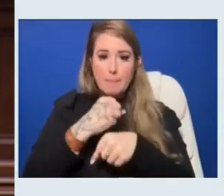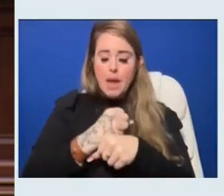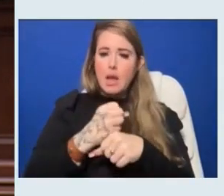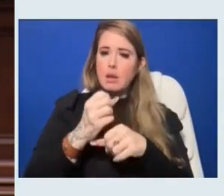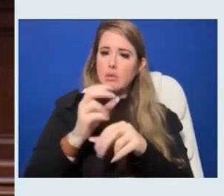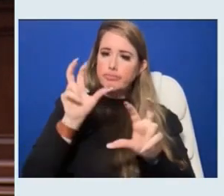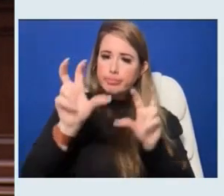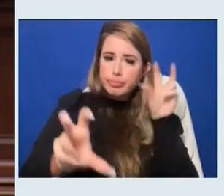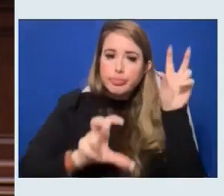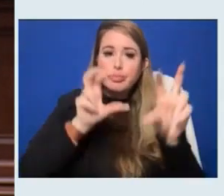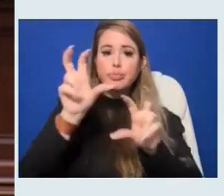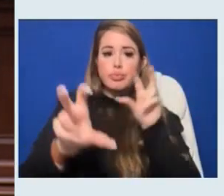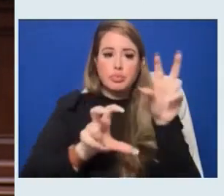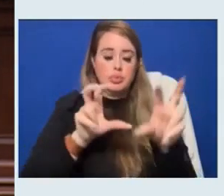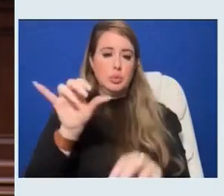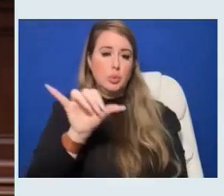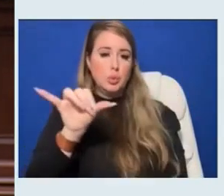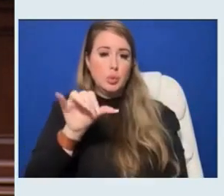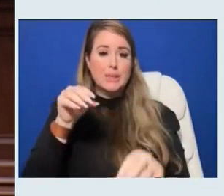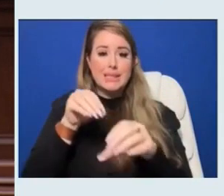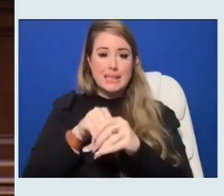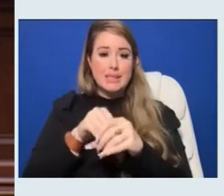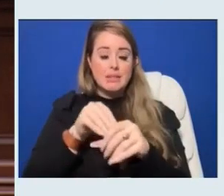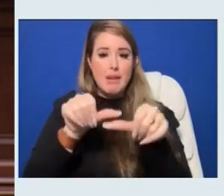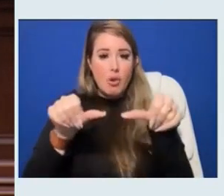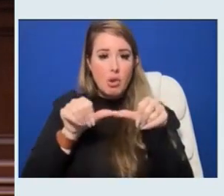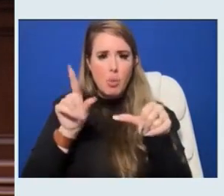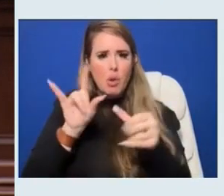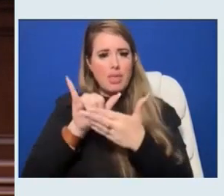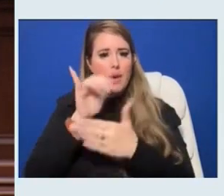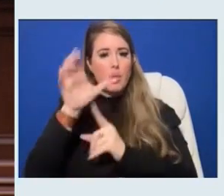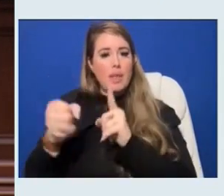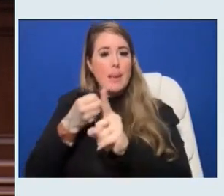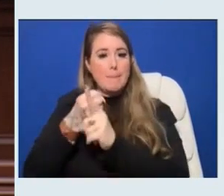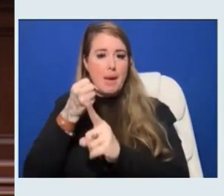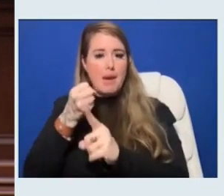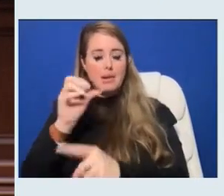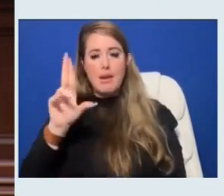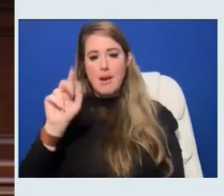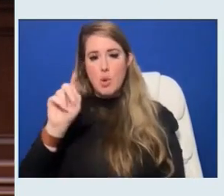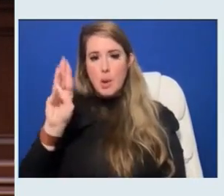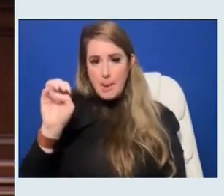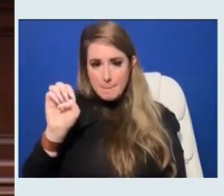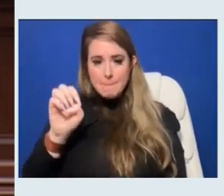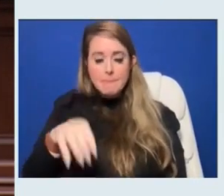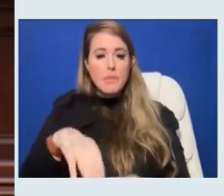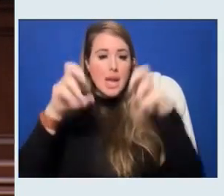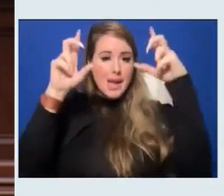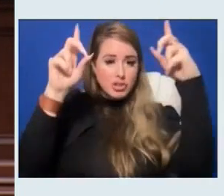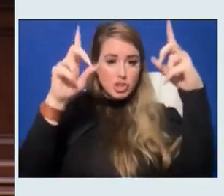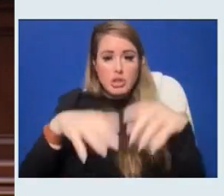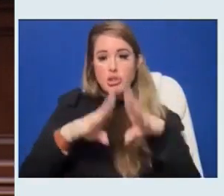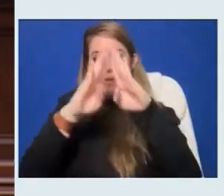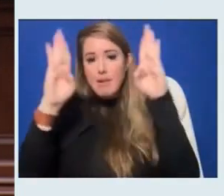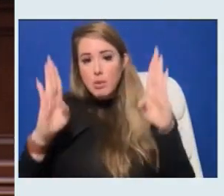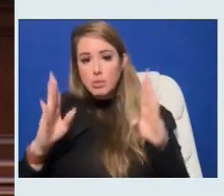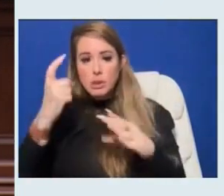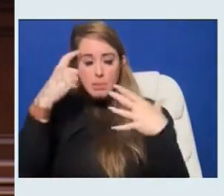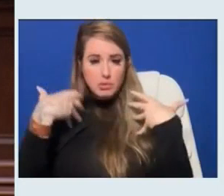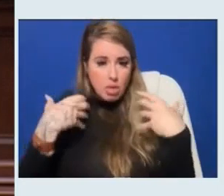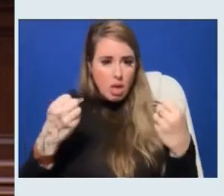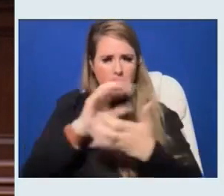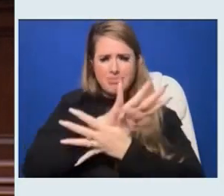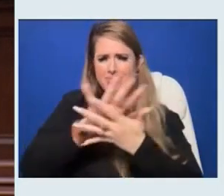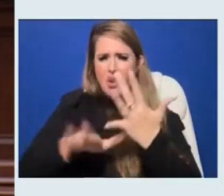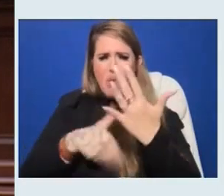in areas where it affects the outcomes. Education, housing, mental health. All of these